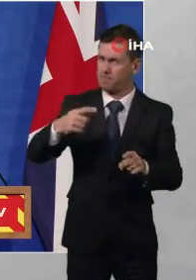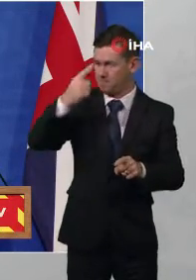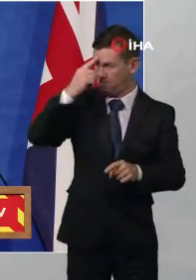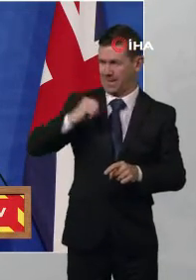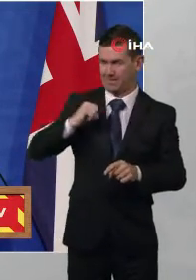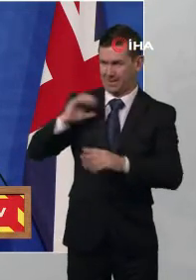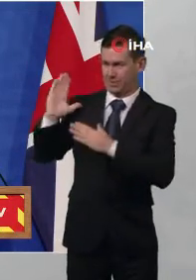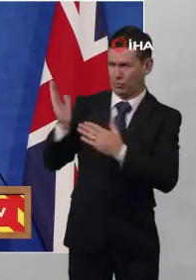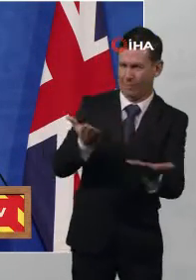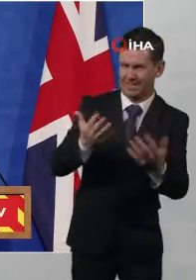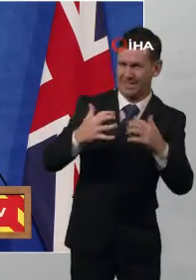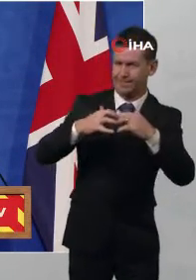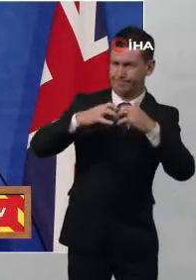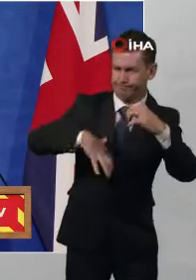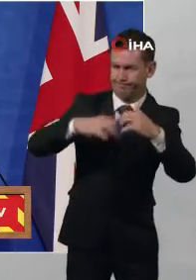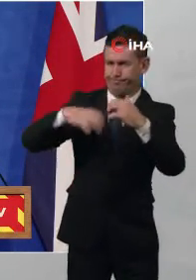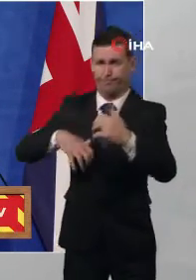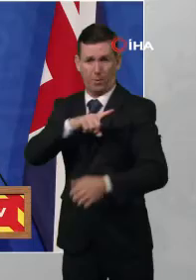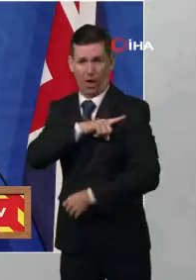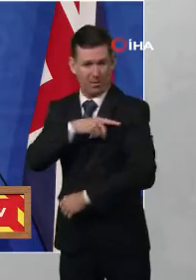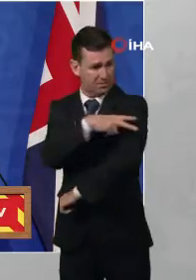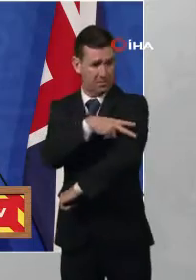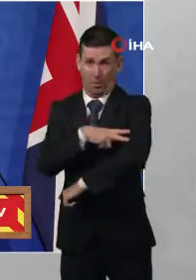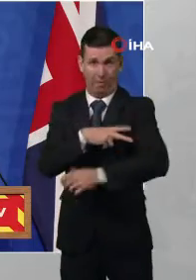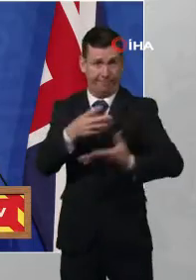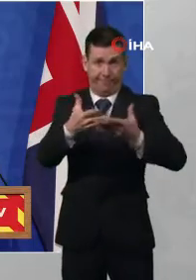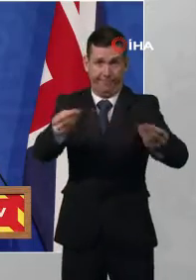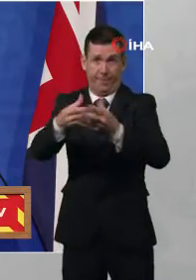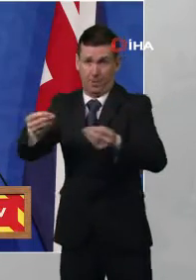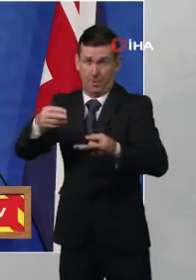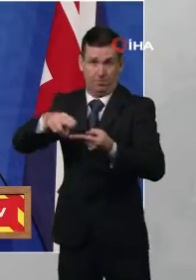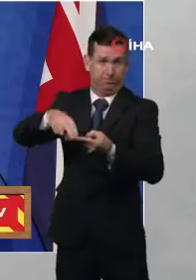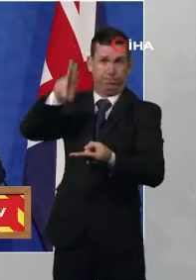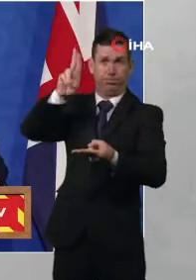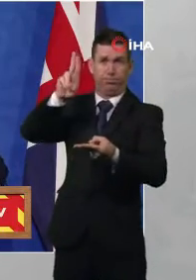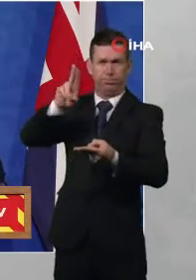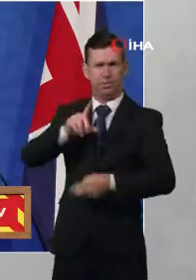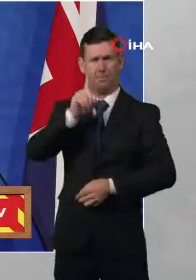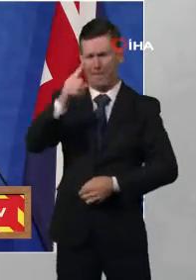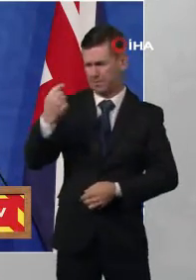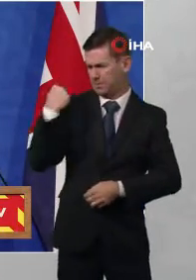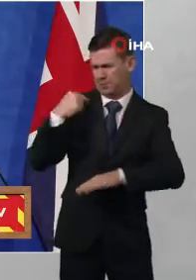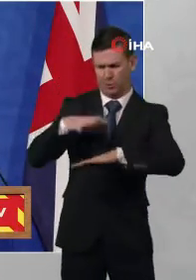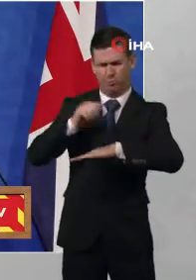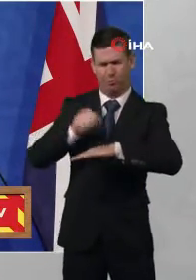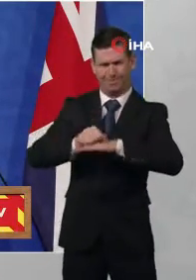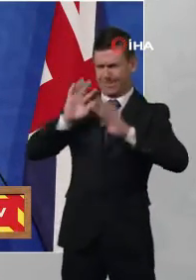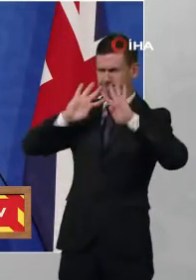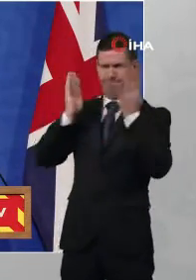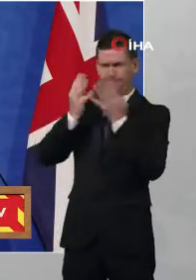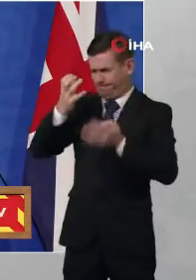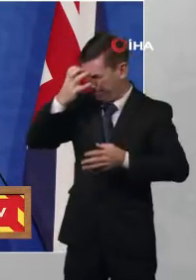by staff absences but we've been working through Christmas to prepare for this wherever possible